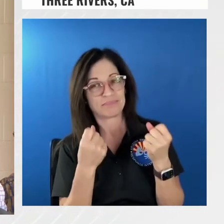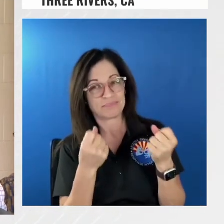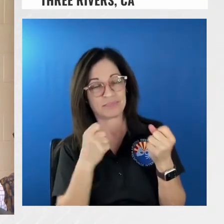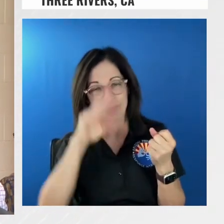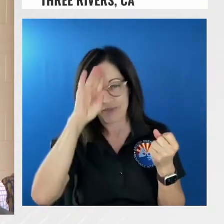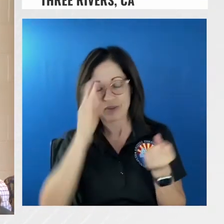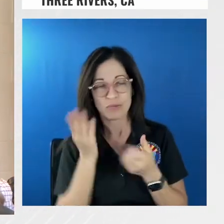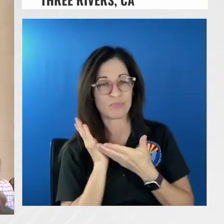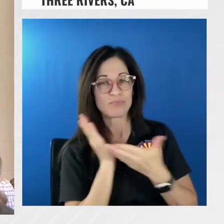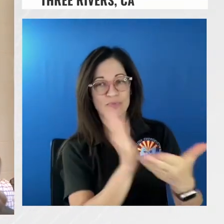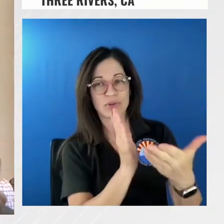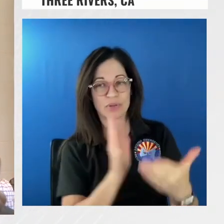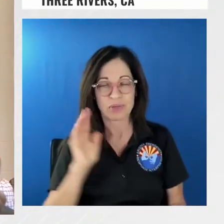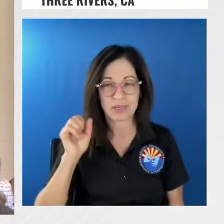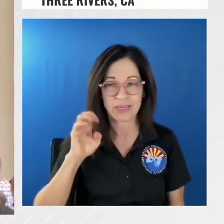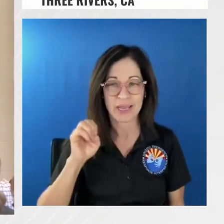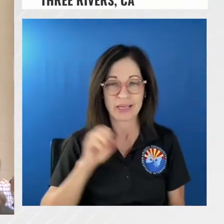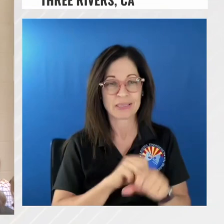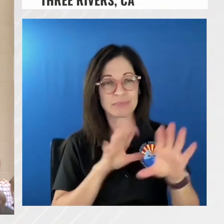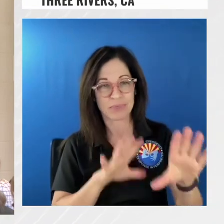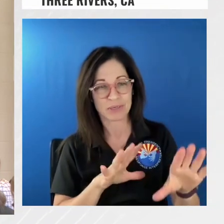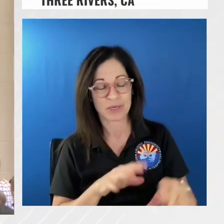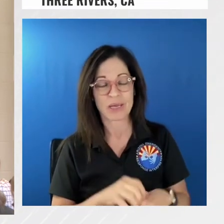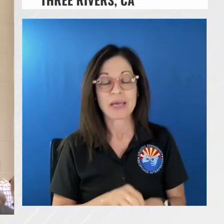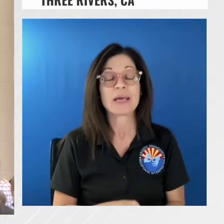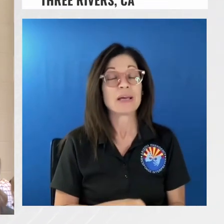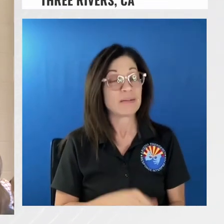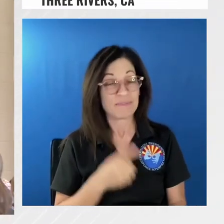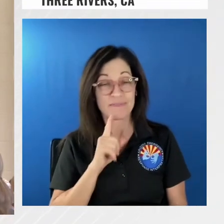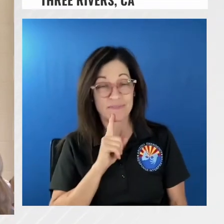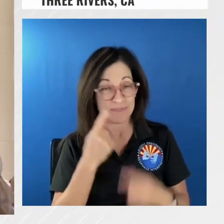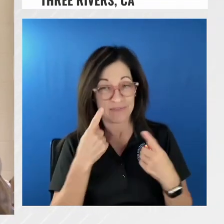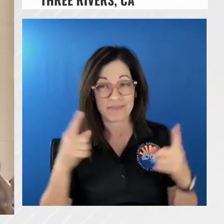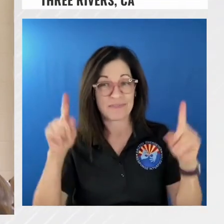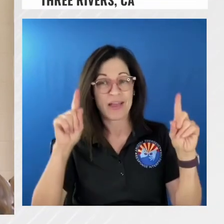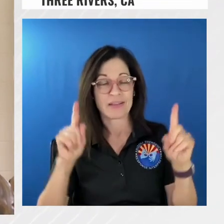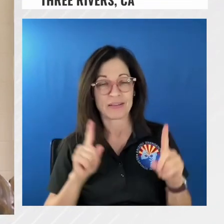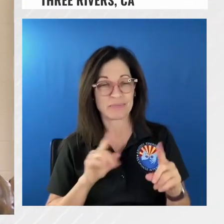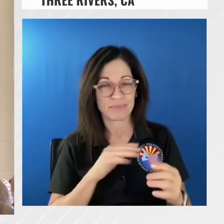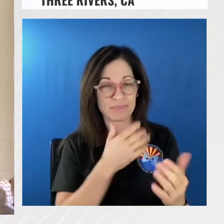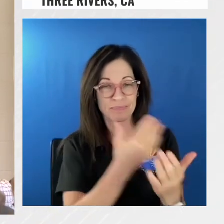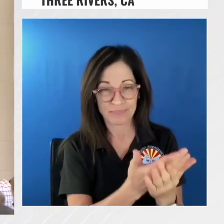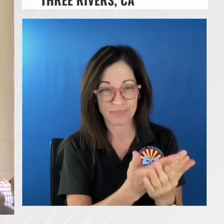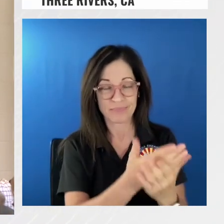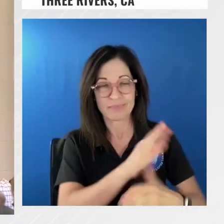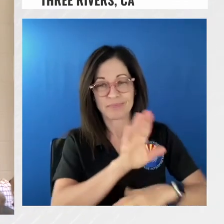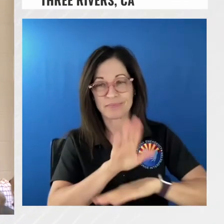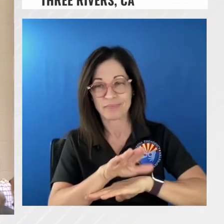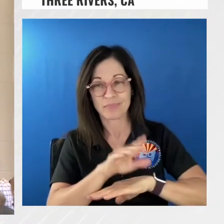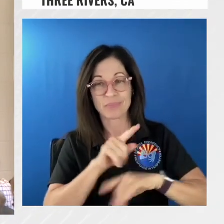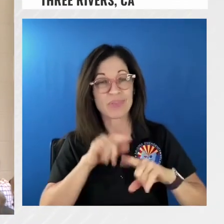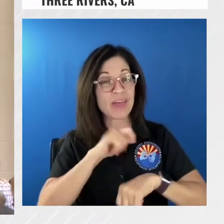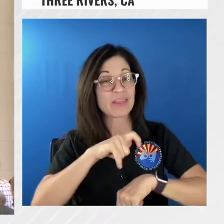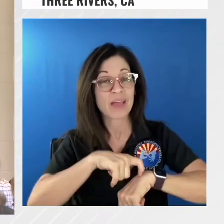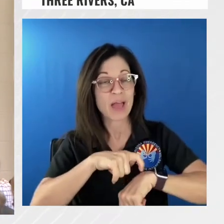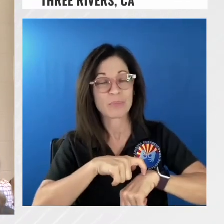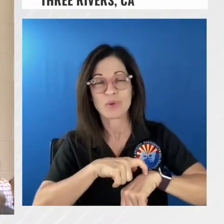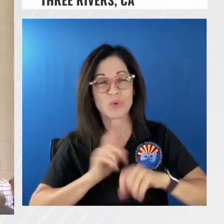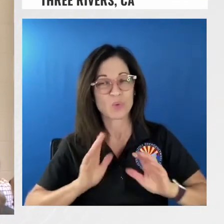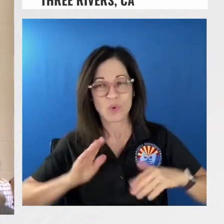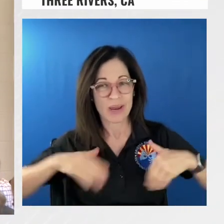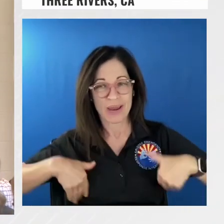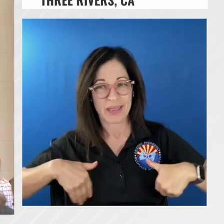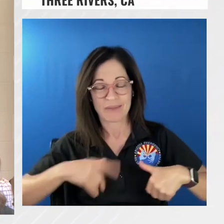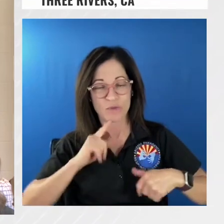system of roads and gates and we got folks finally up there towards the end of the afternoon it was a little too late to uh to hike in